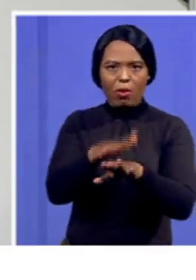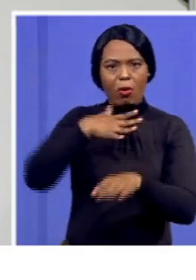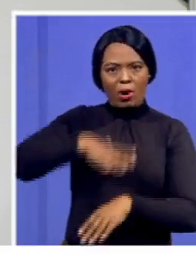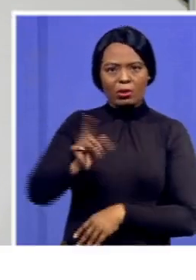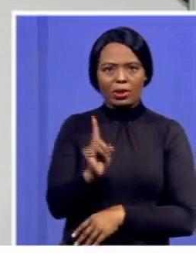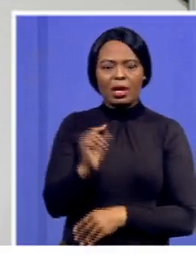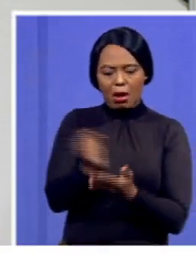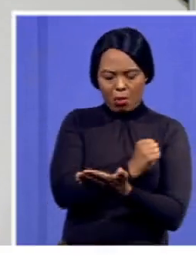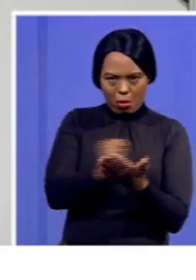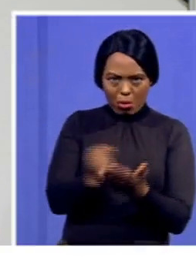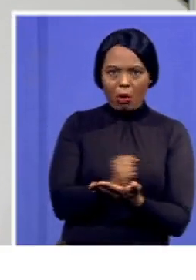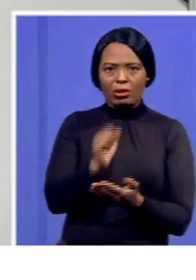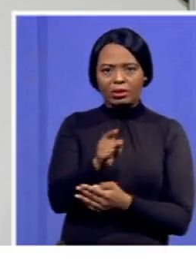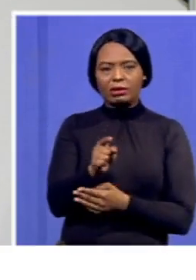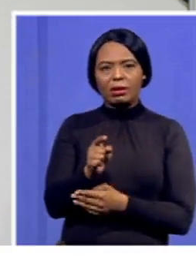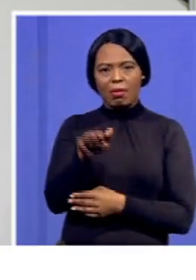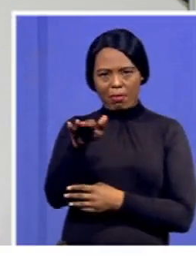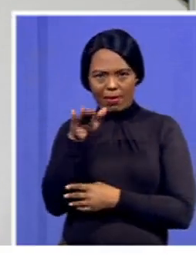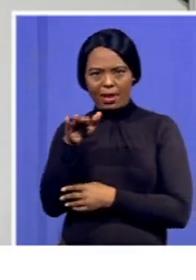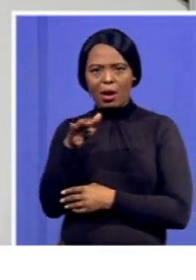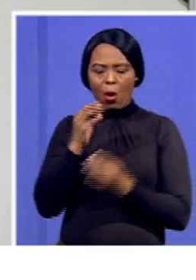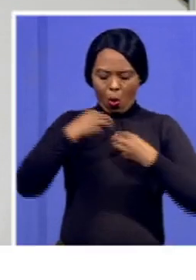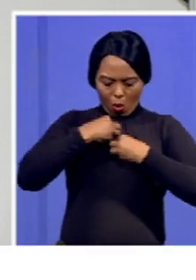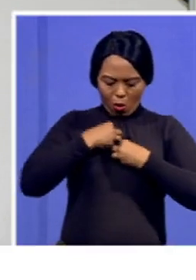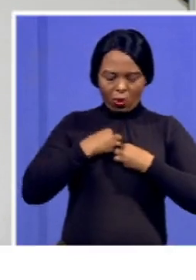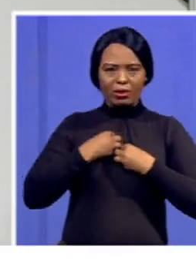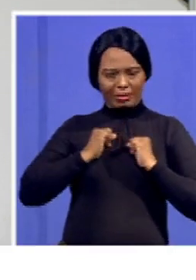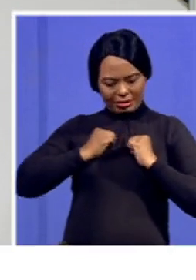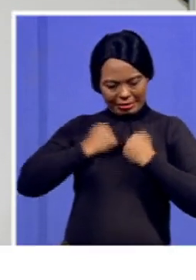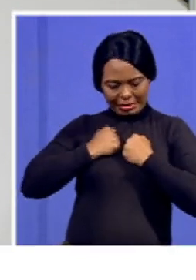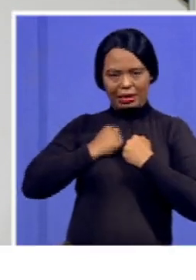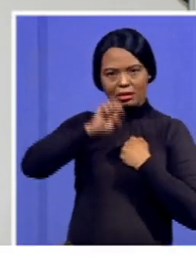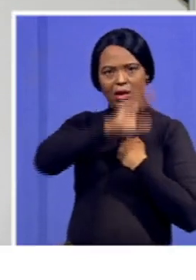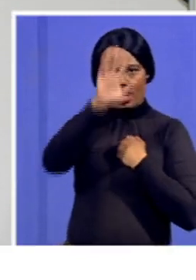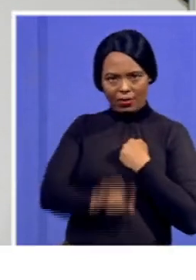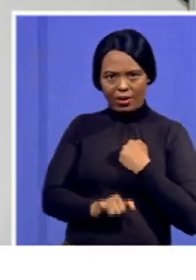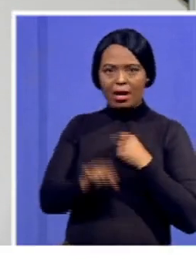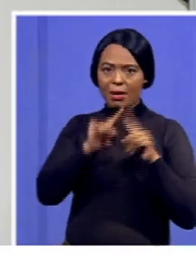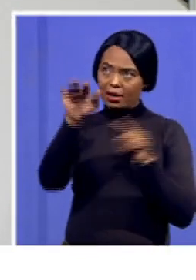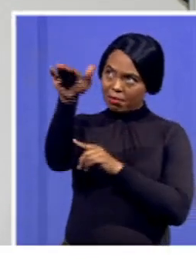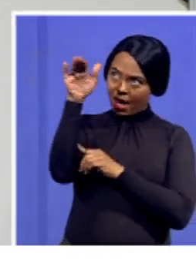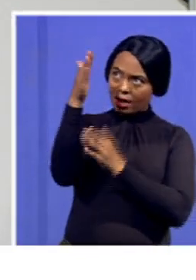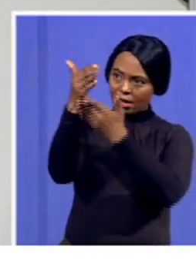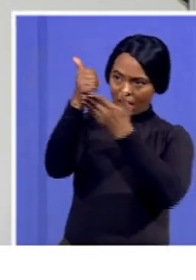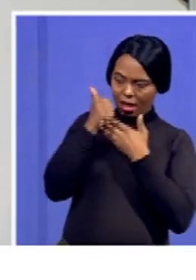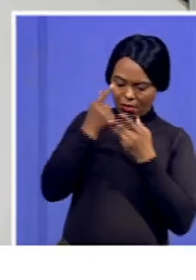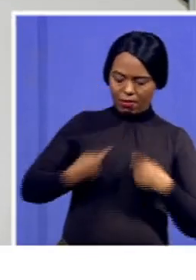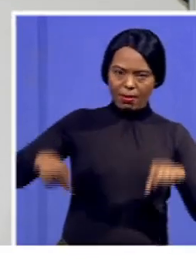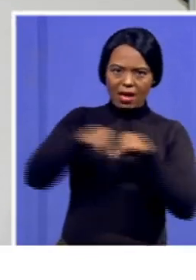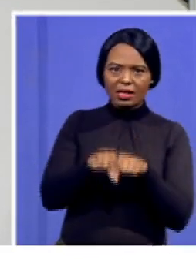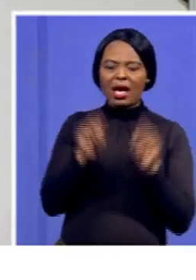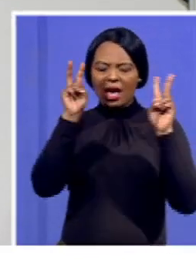and owned by South Africans, but also a bank that can assist us in terms of the payment or make it easy,